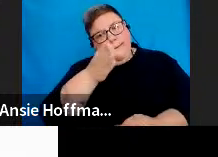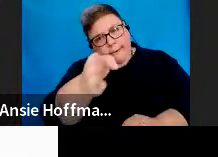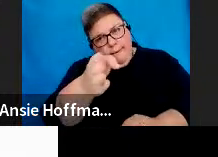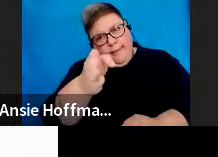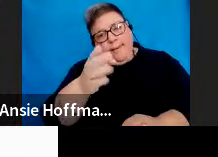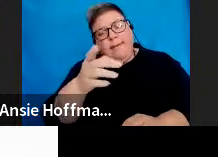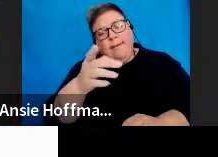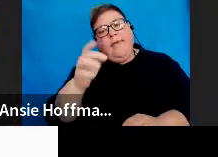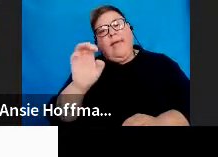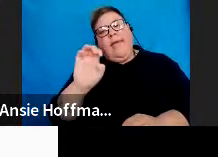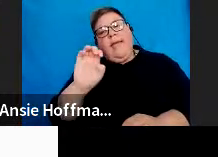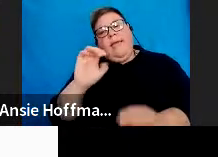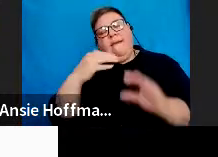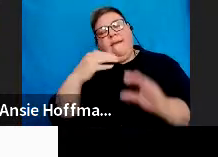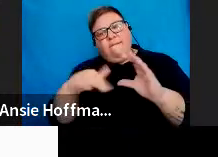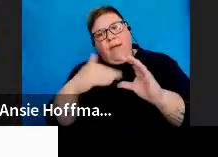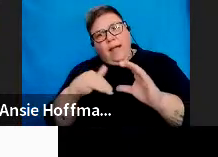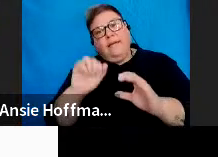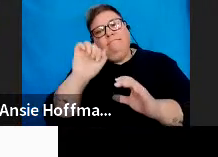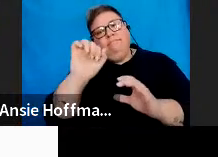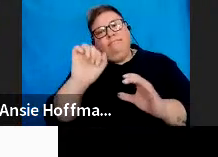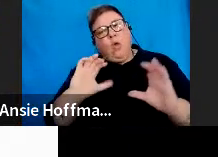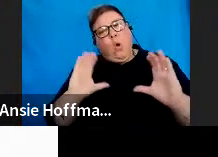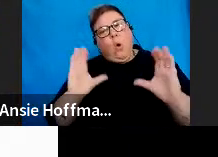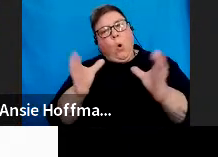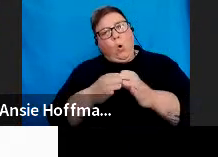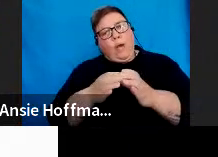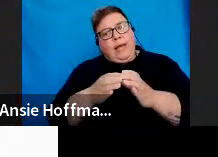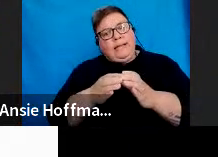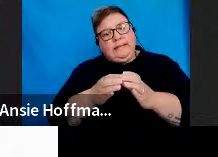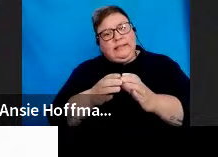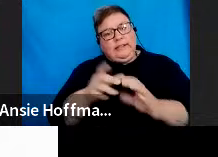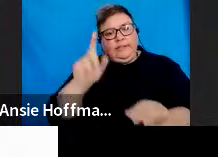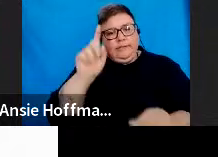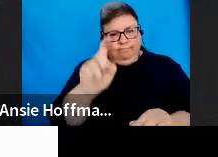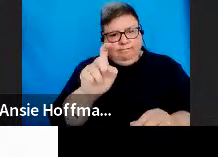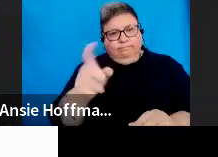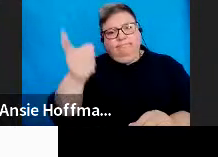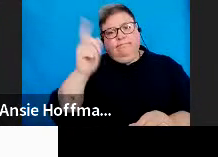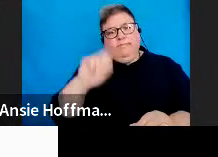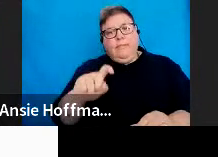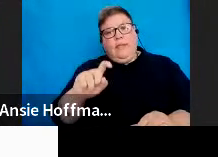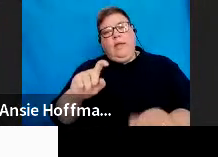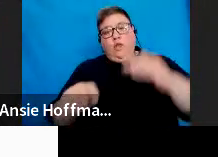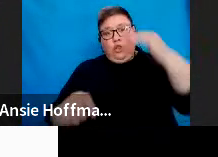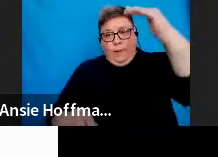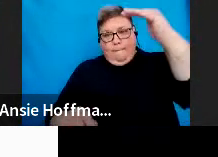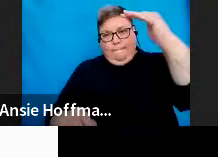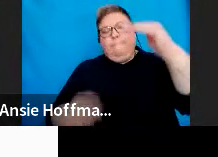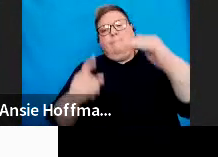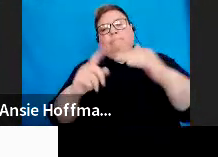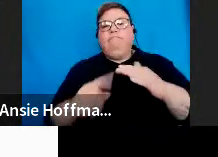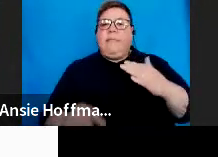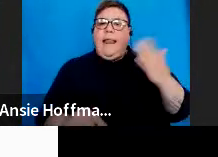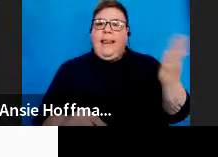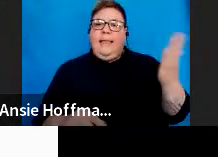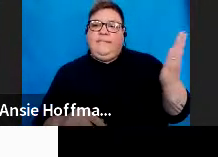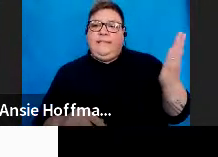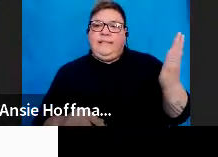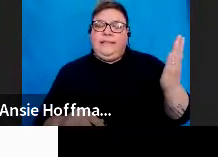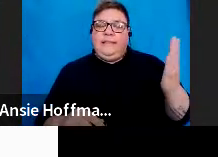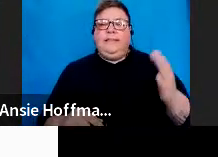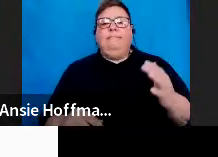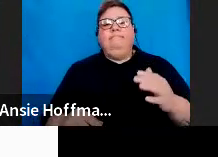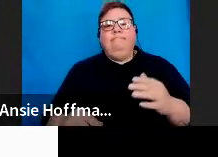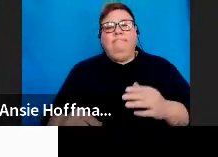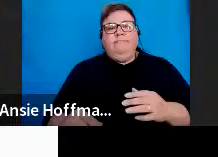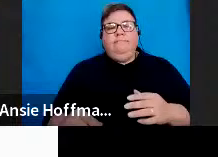select organizations from the top main menu. Then you want to click organizations again menu on the left. Then you're going to